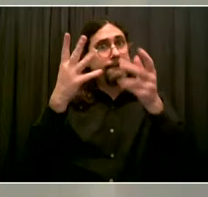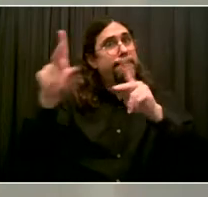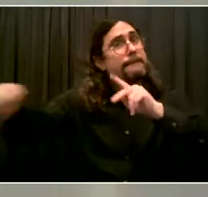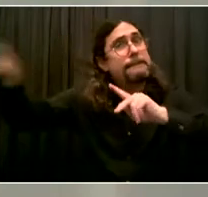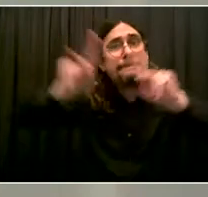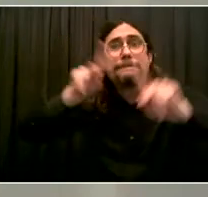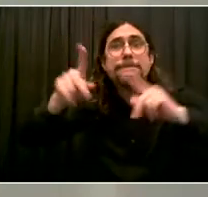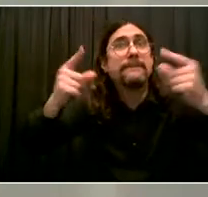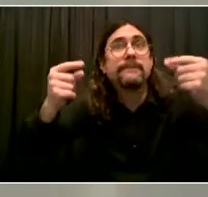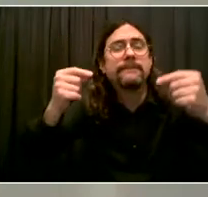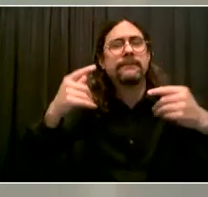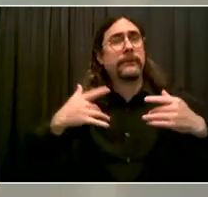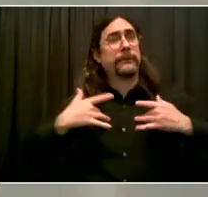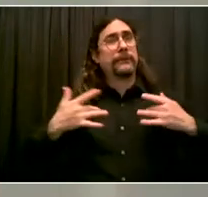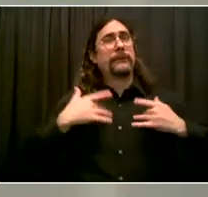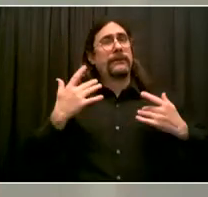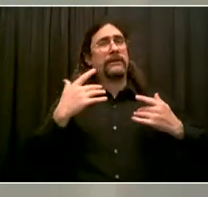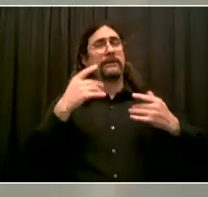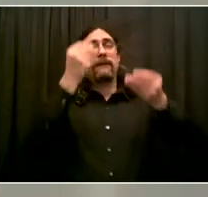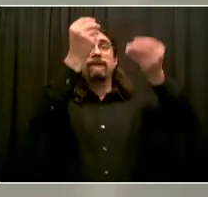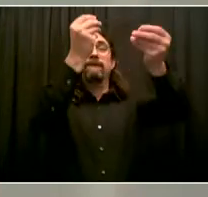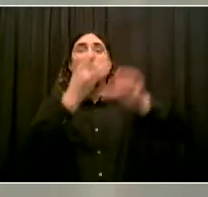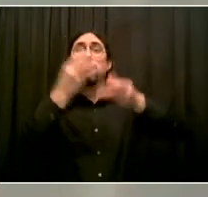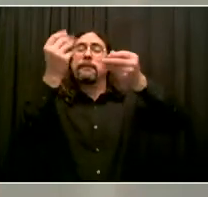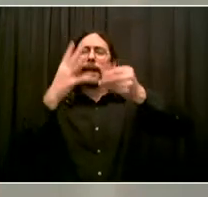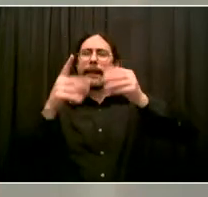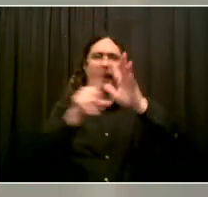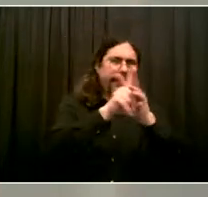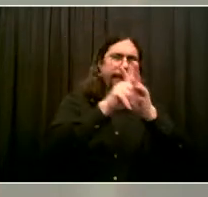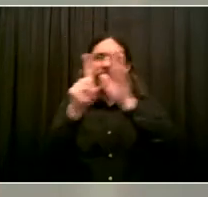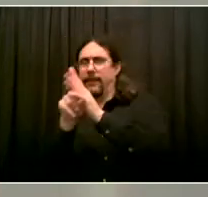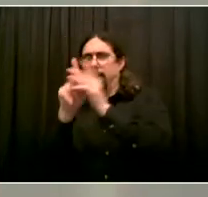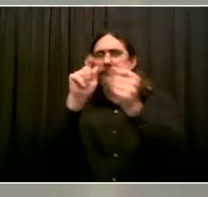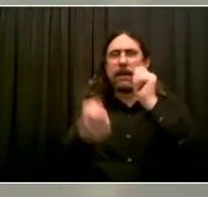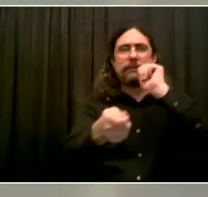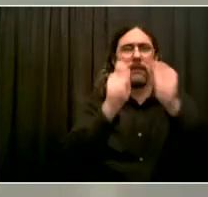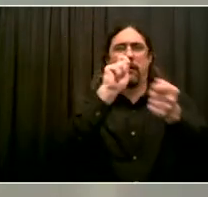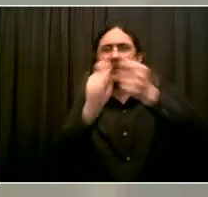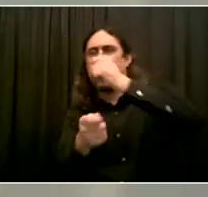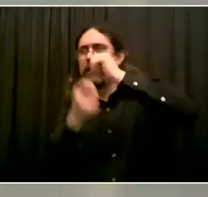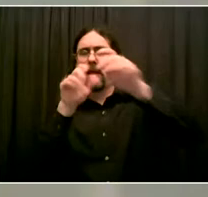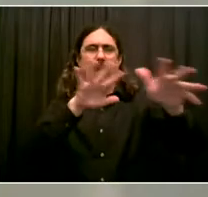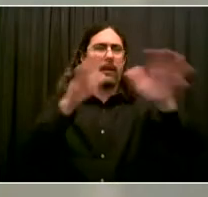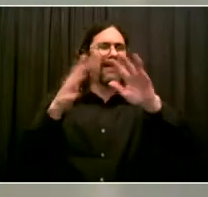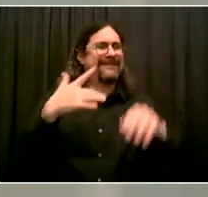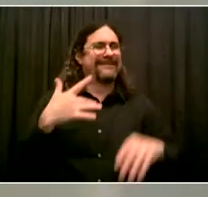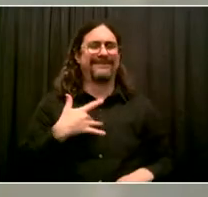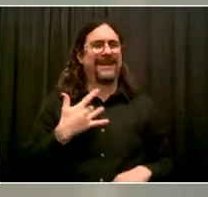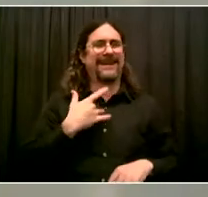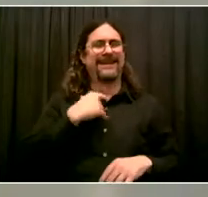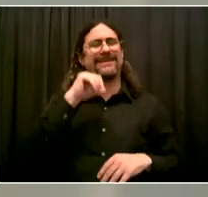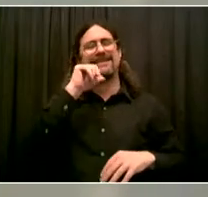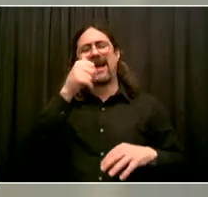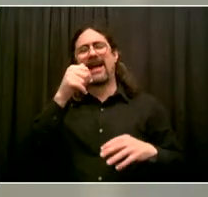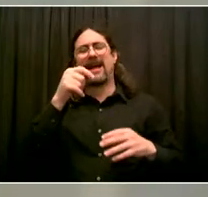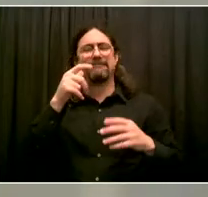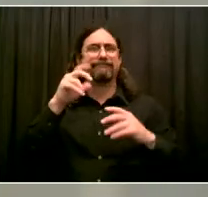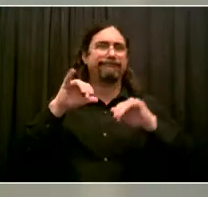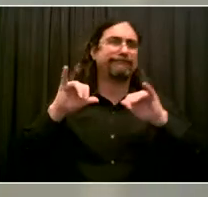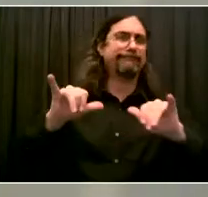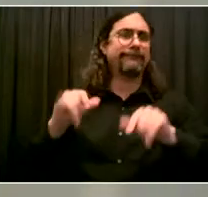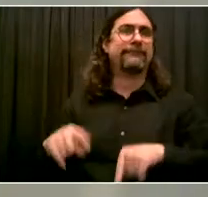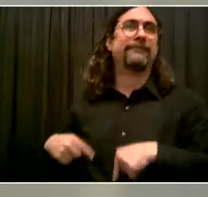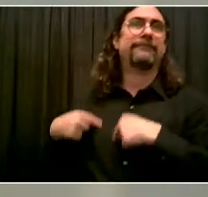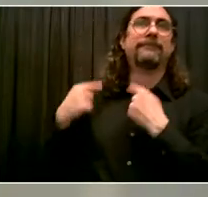how important it is to really understand people's concerns. The two messages that I find most powerful, maybe not necessarily at the one on one level, but sort of across the